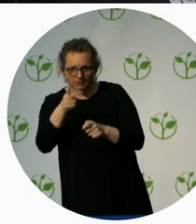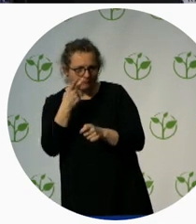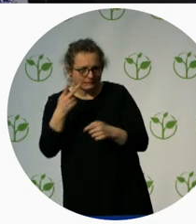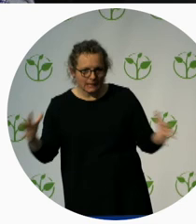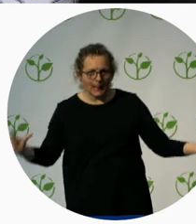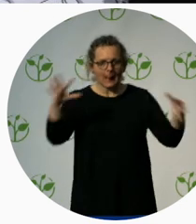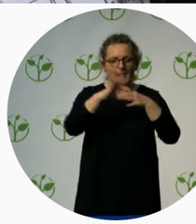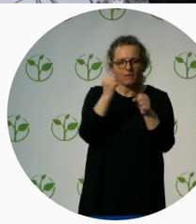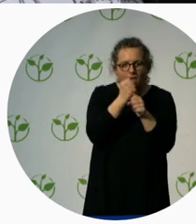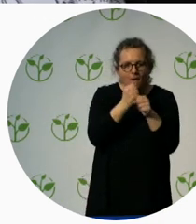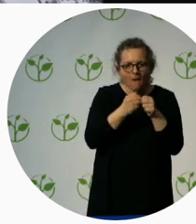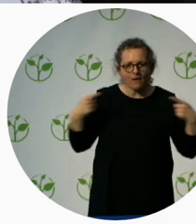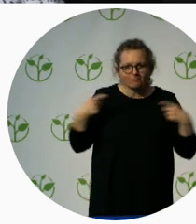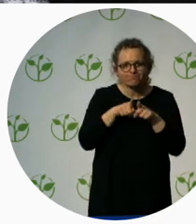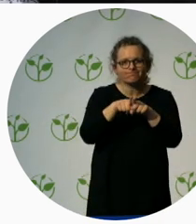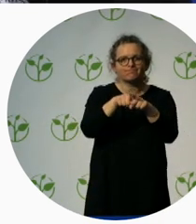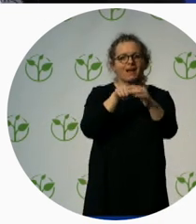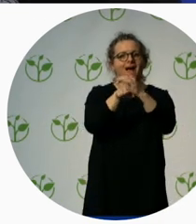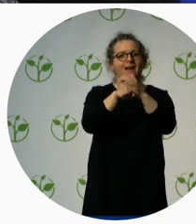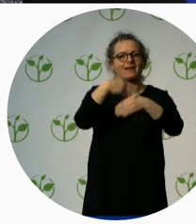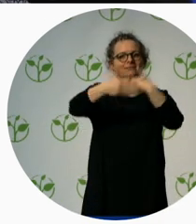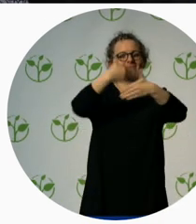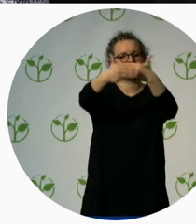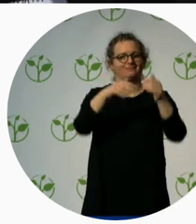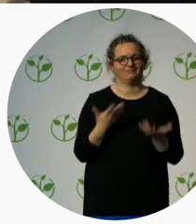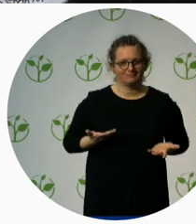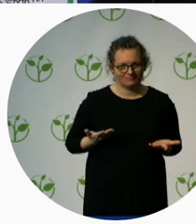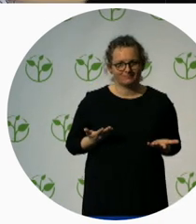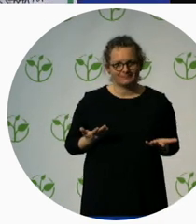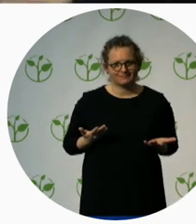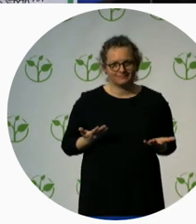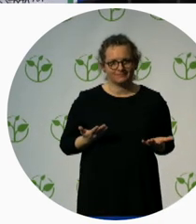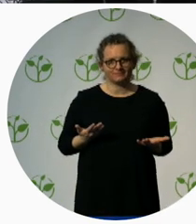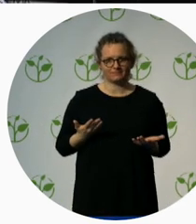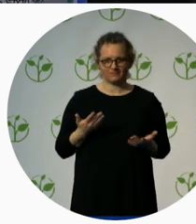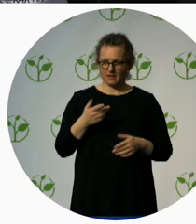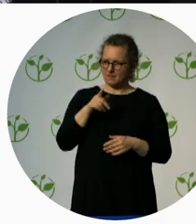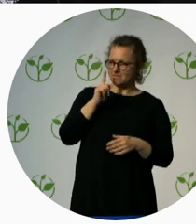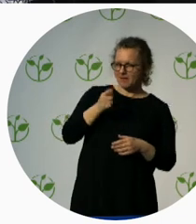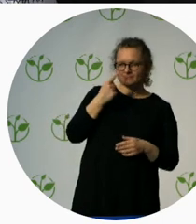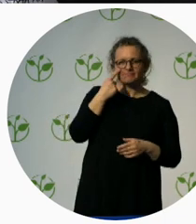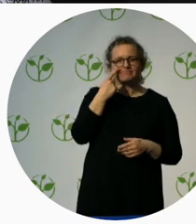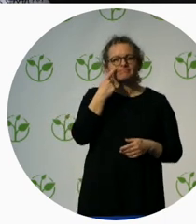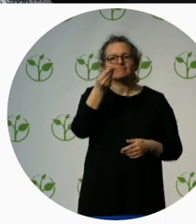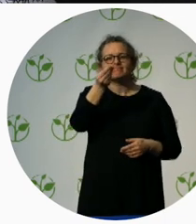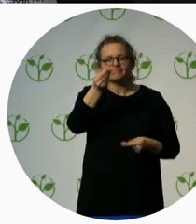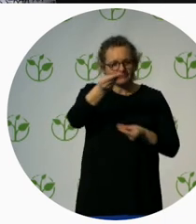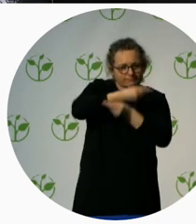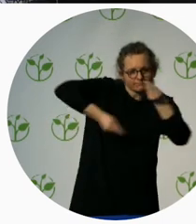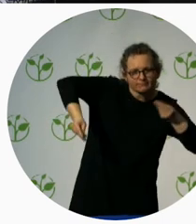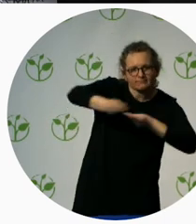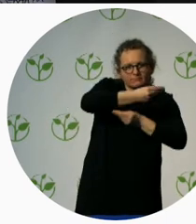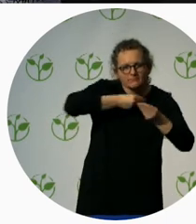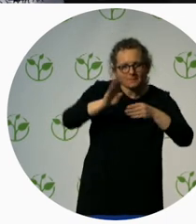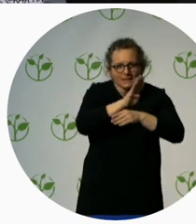to a large amount of people. So, creating value means adding to the quality of